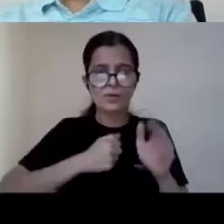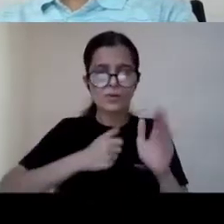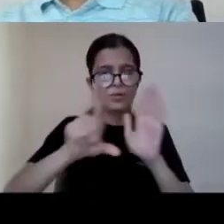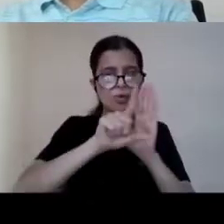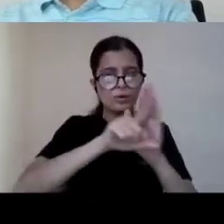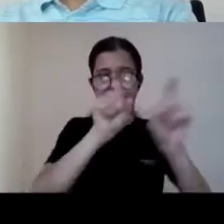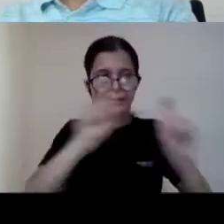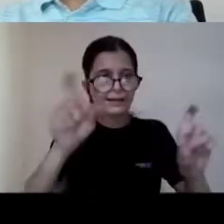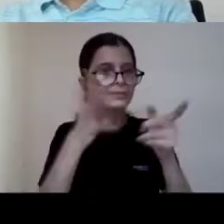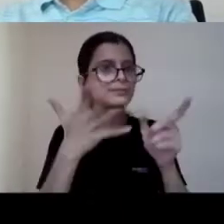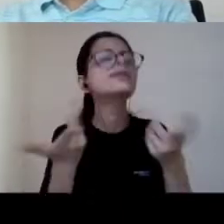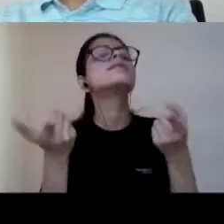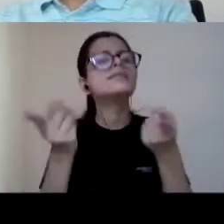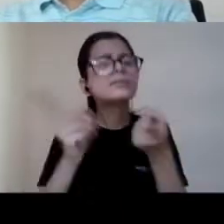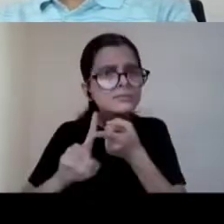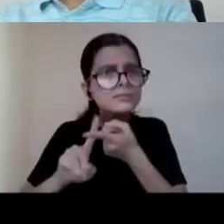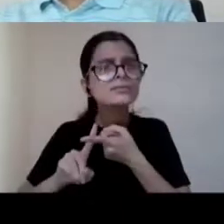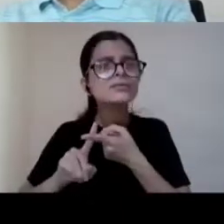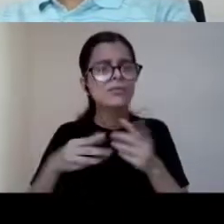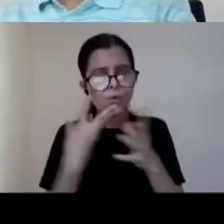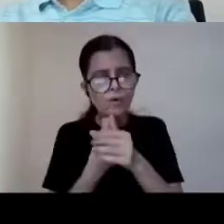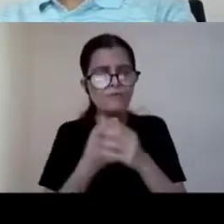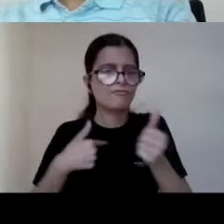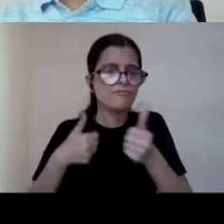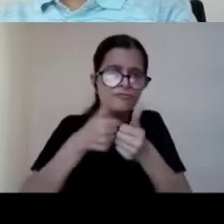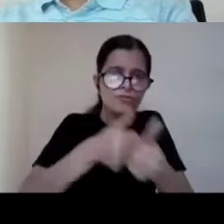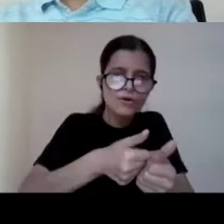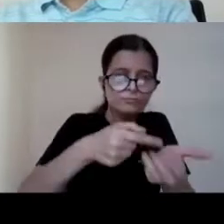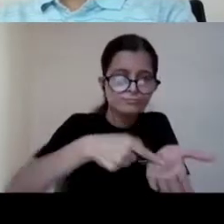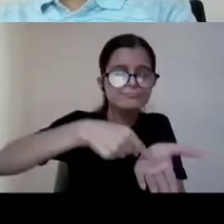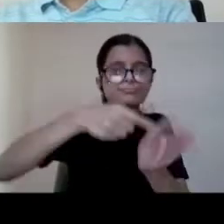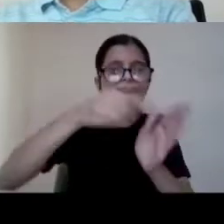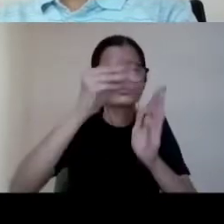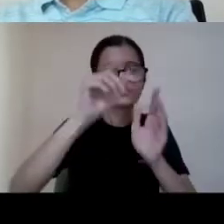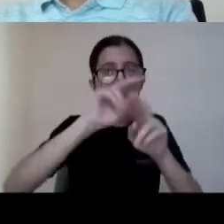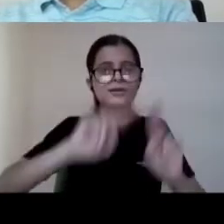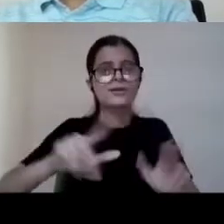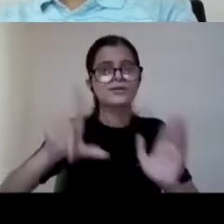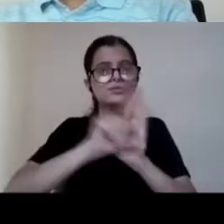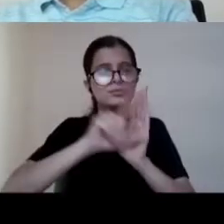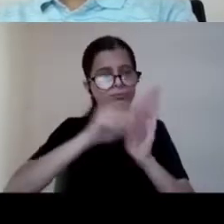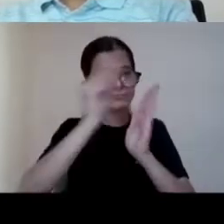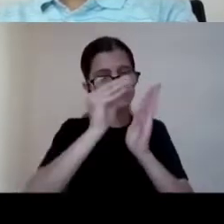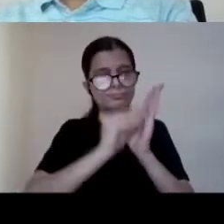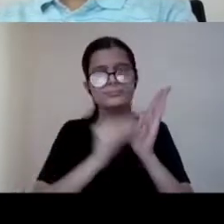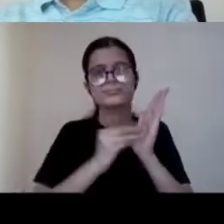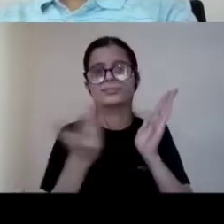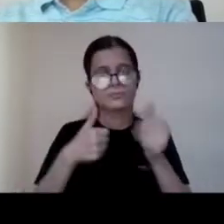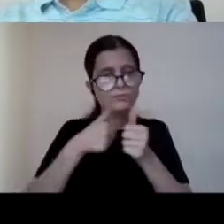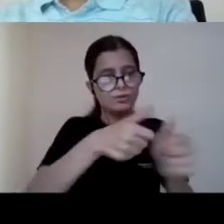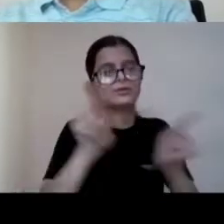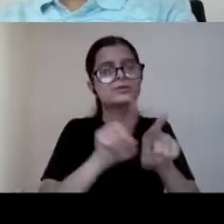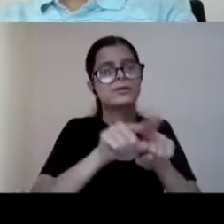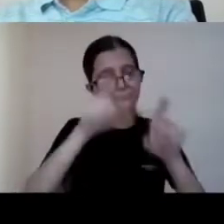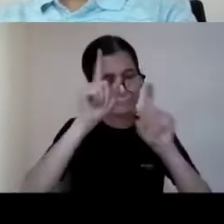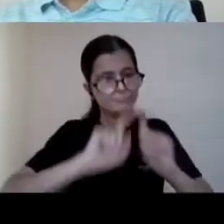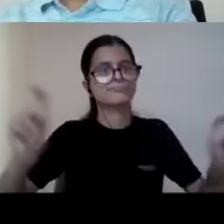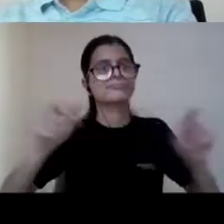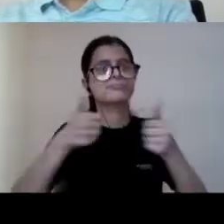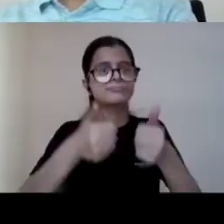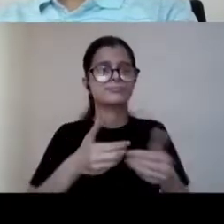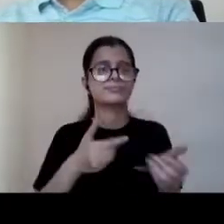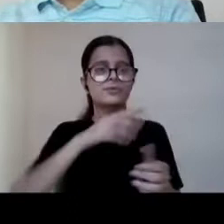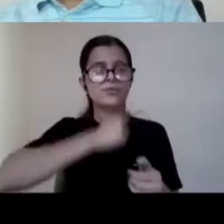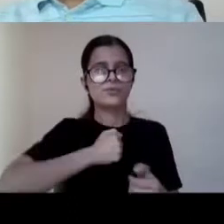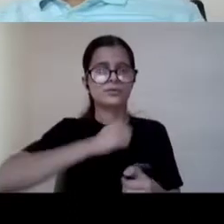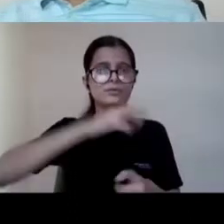clear we should then follow uh what is written in the international law uh for clarity within the country